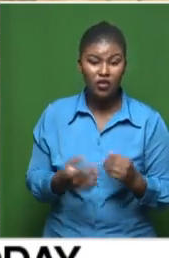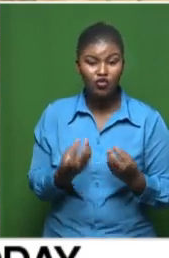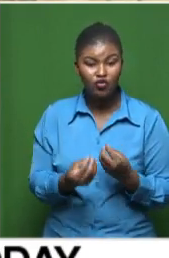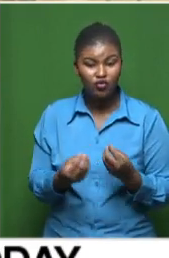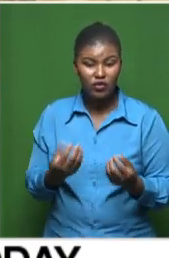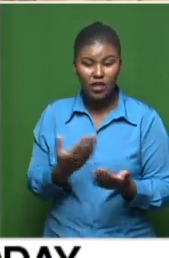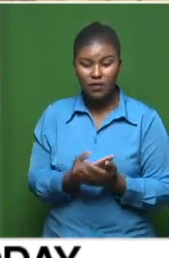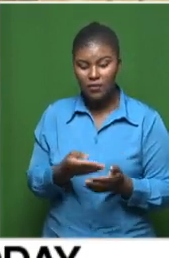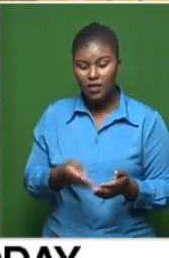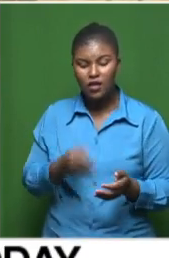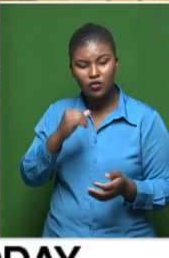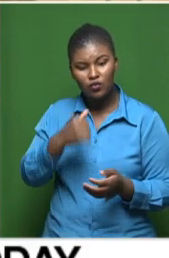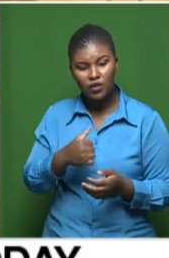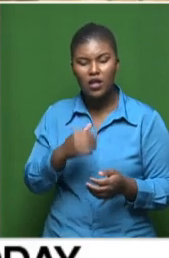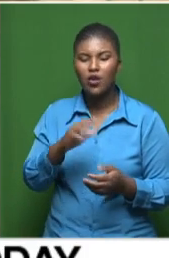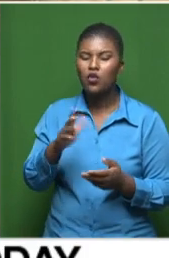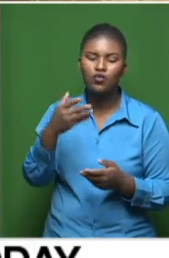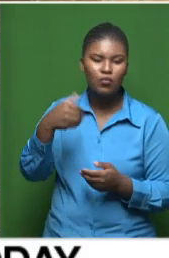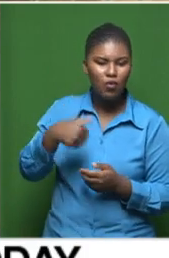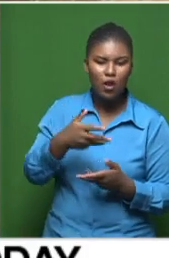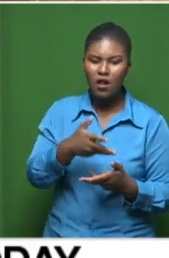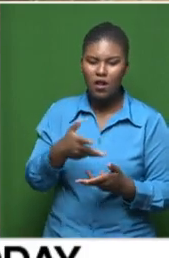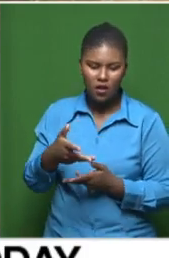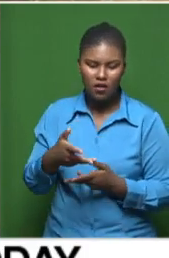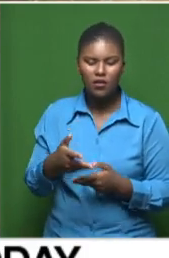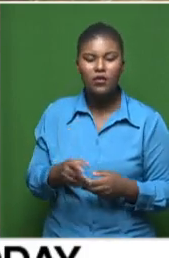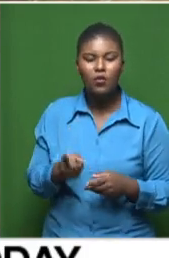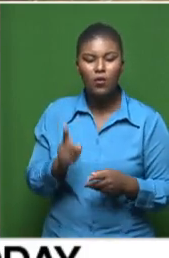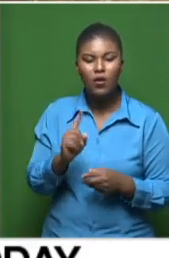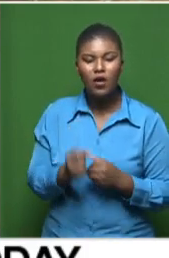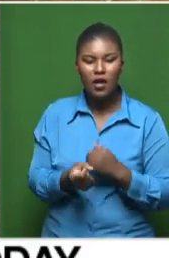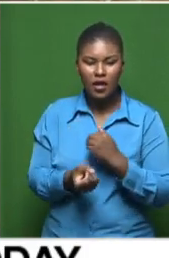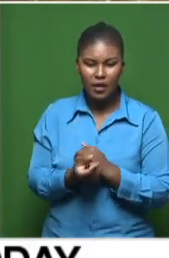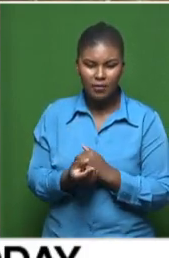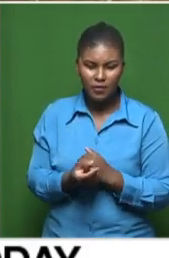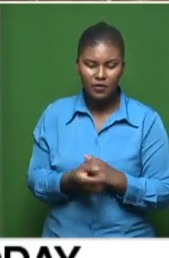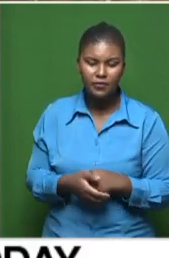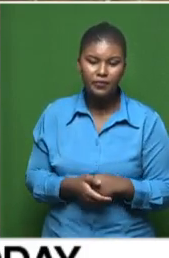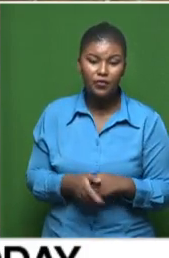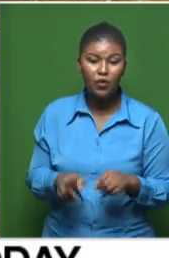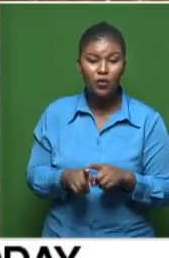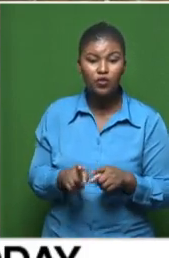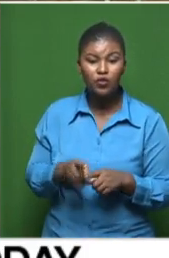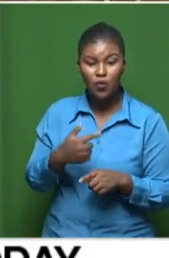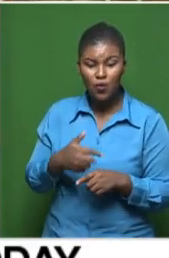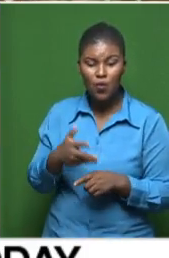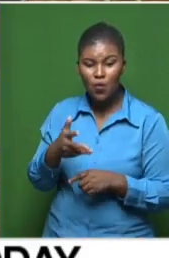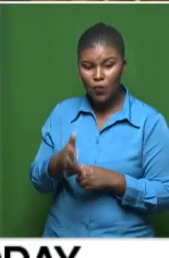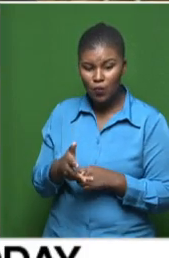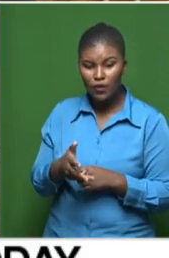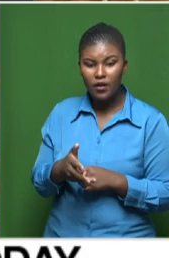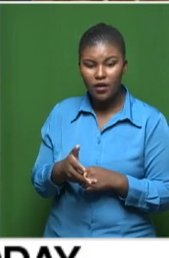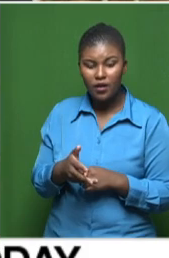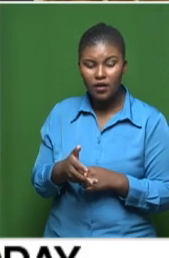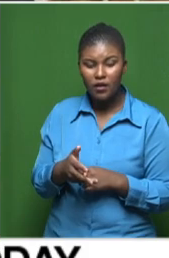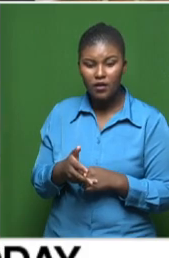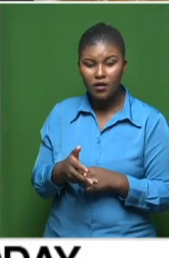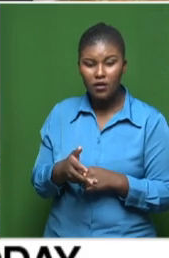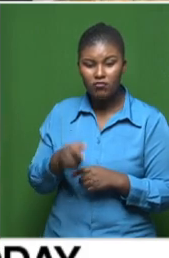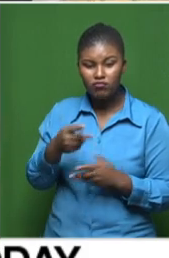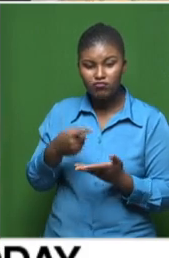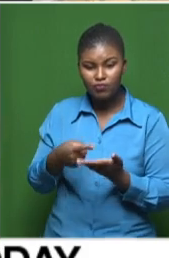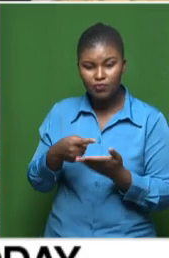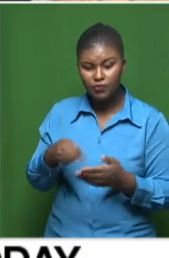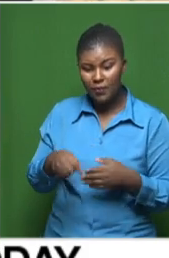probably be here today, not tomorrow and so forth. What is it that they're doing about that? But we also will be, you know, at the course of this month,